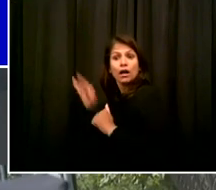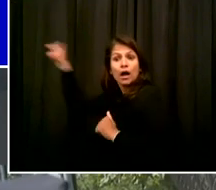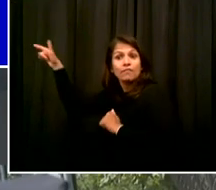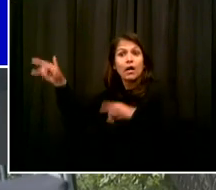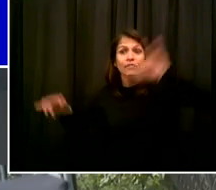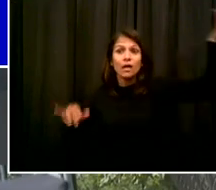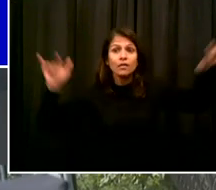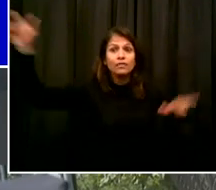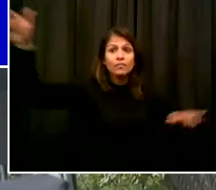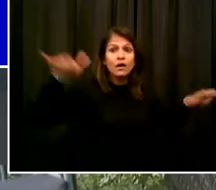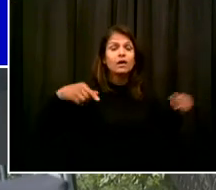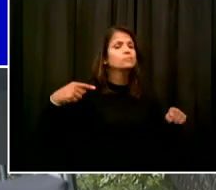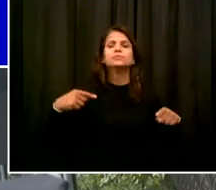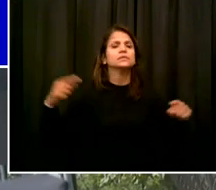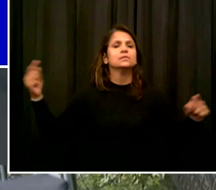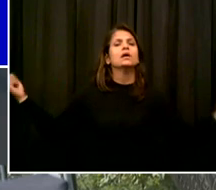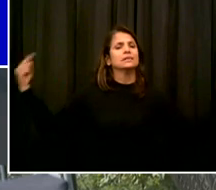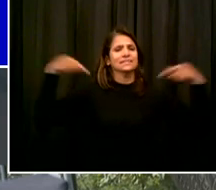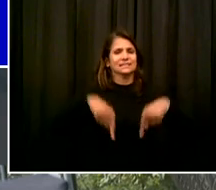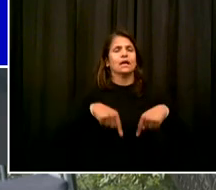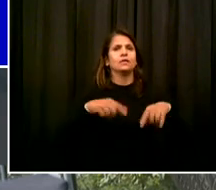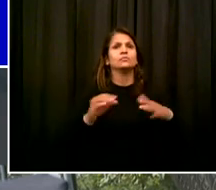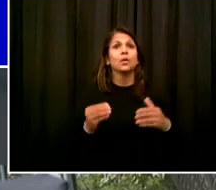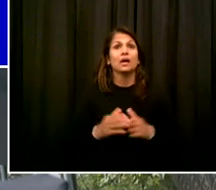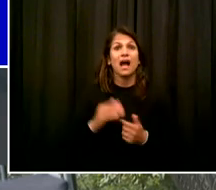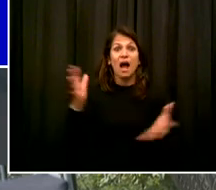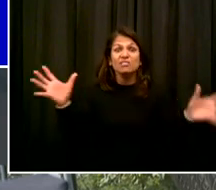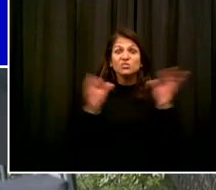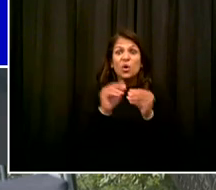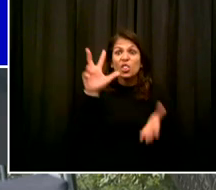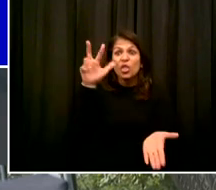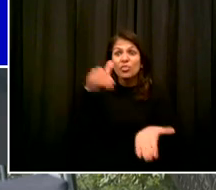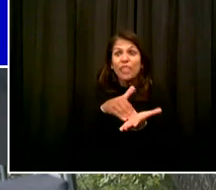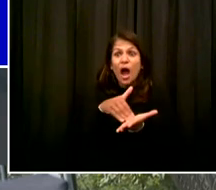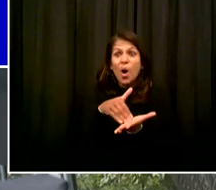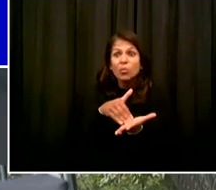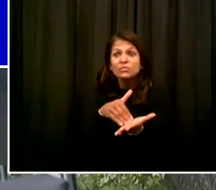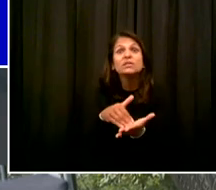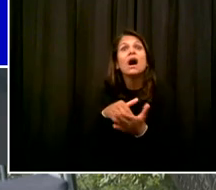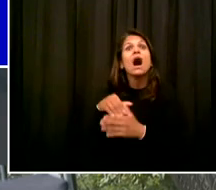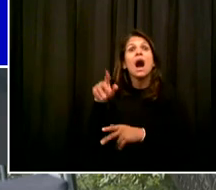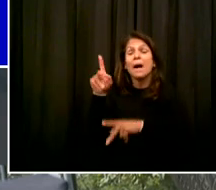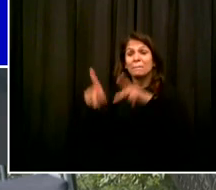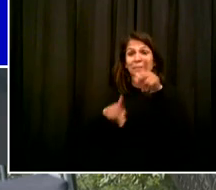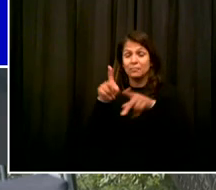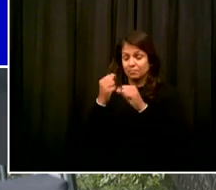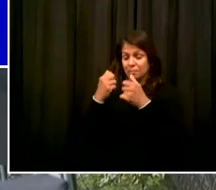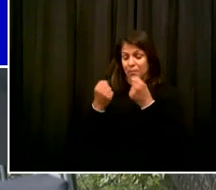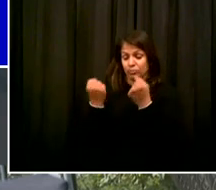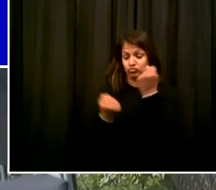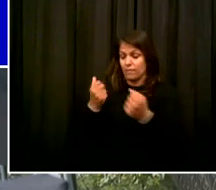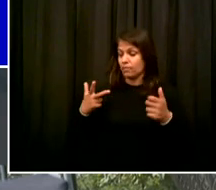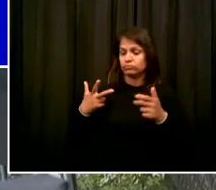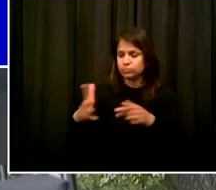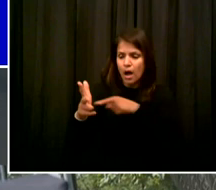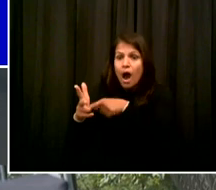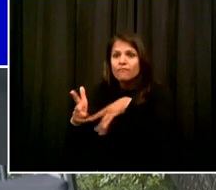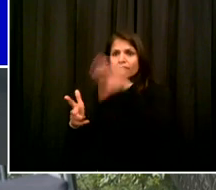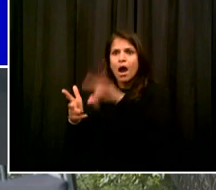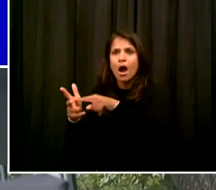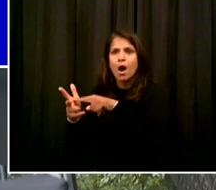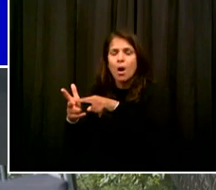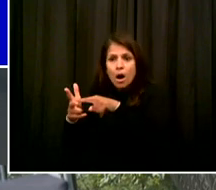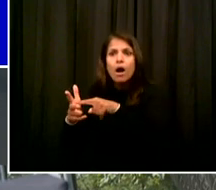more. They're getting a lot of compliance from motorists, and I want to commend everyone. Everyone's paying attention and doing the right thing. There's only been a need so far for